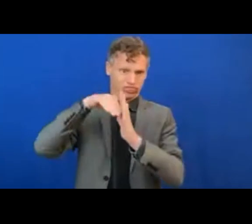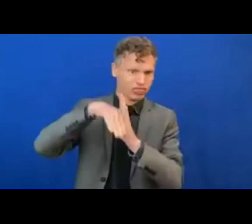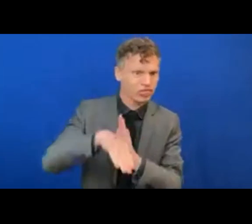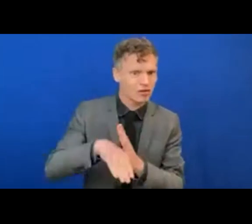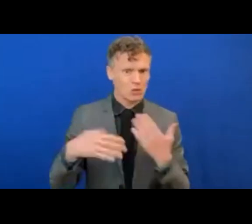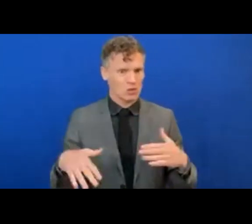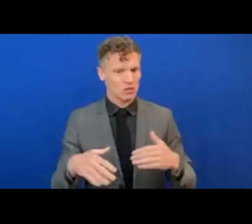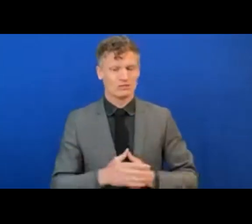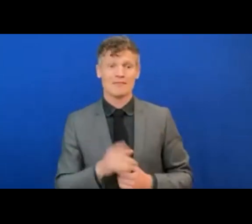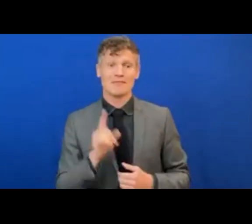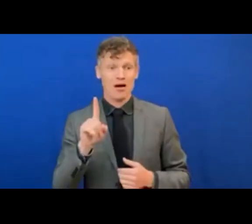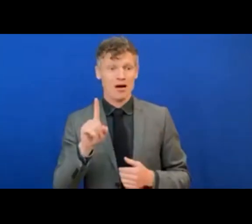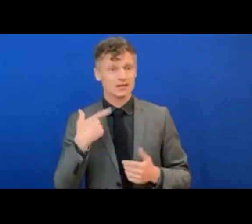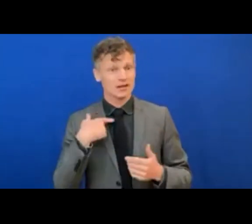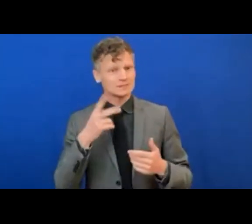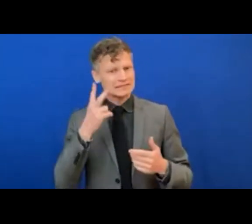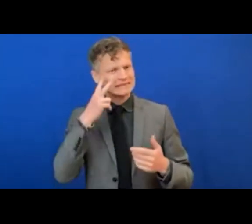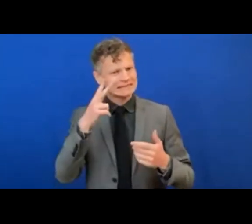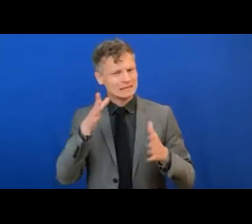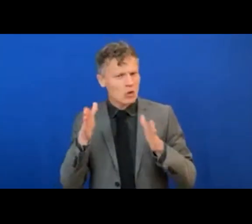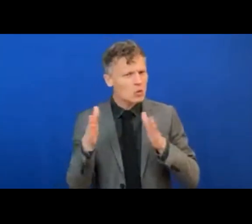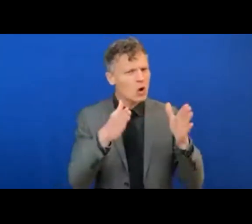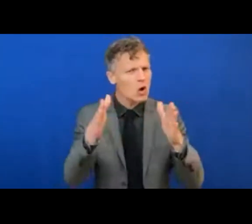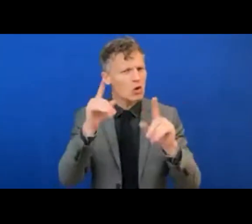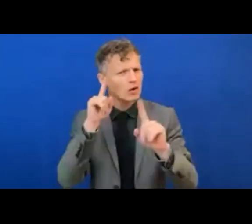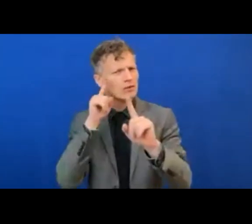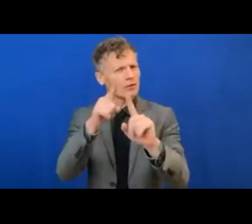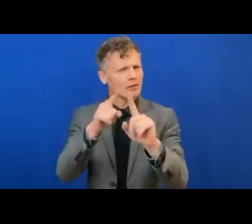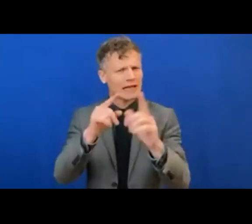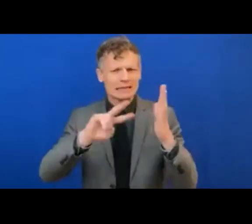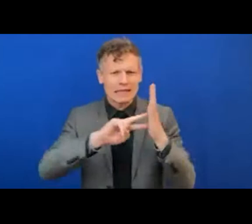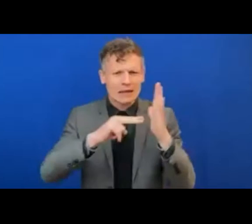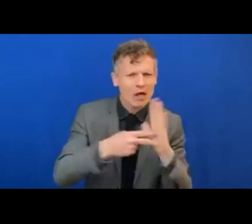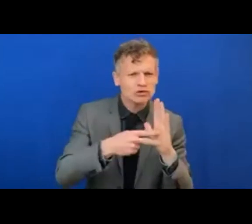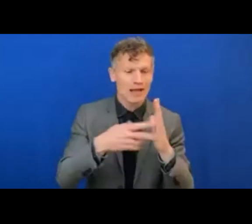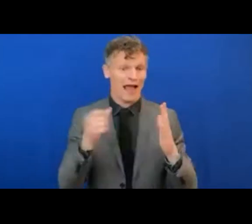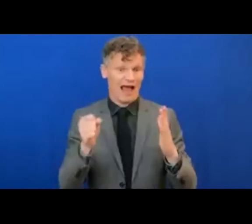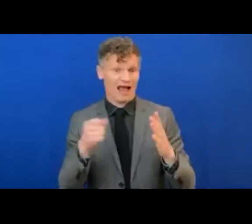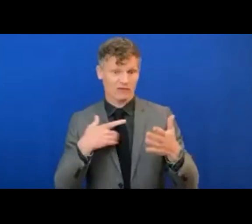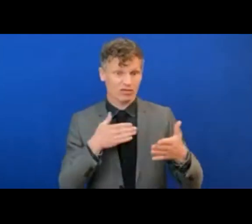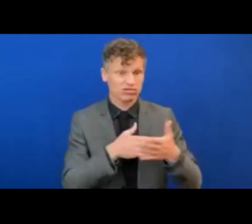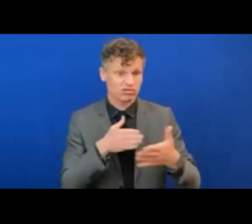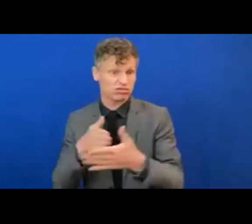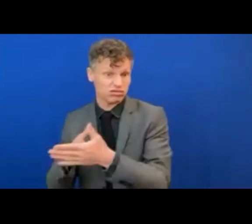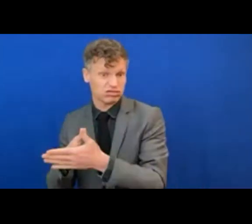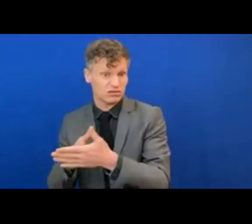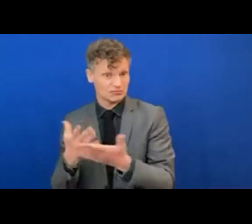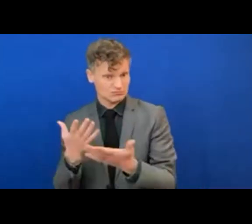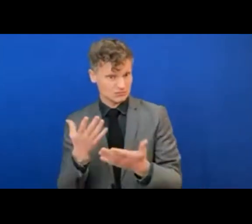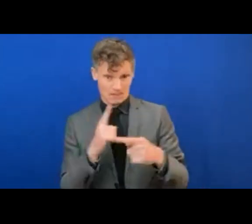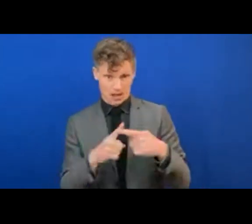advancement is made challenging, especially in developing countries such as ours, because of many factors.